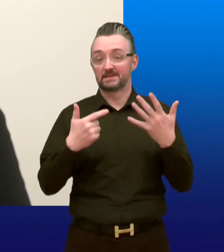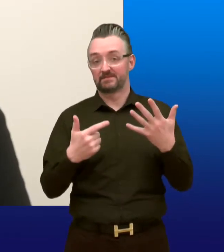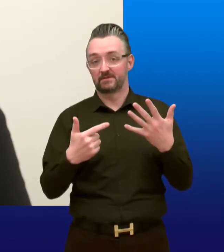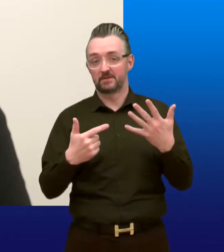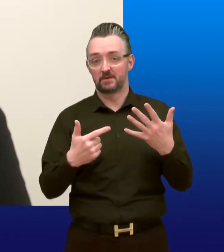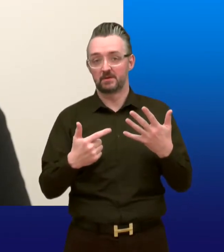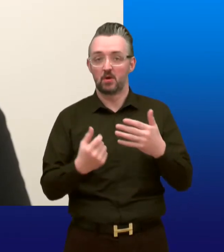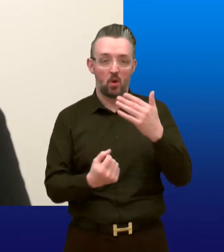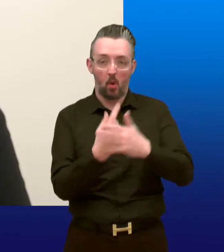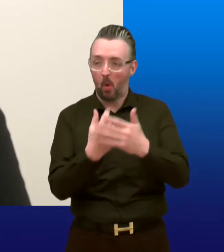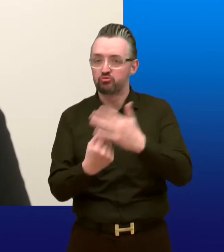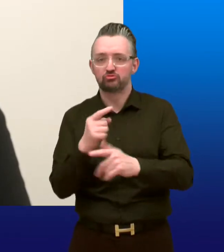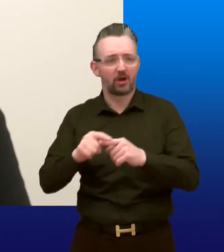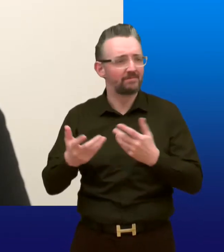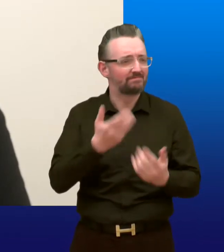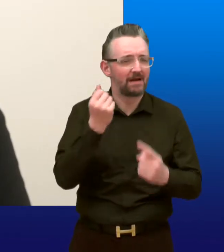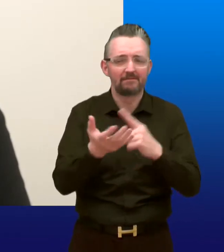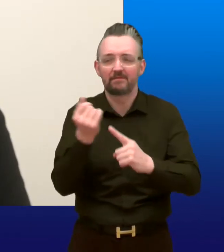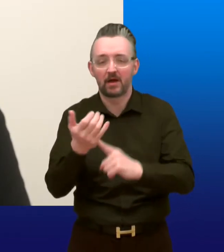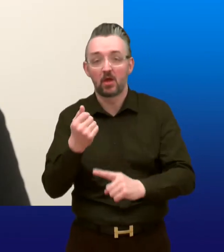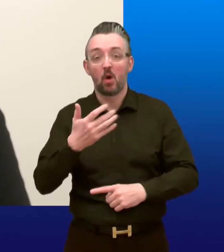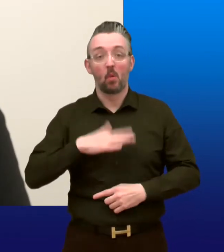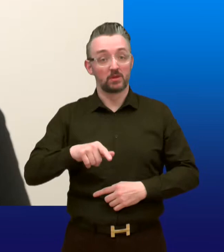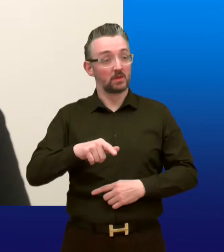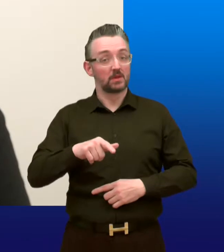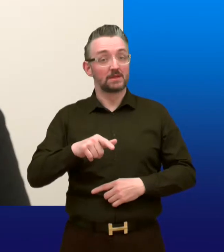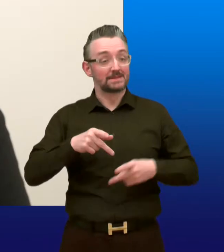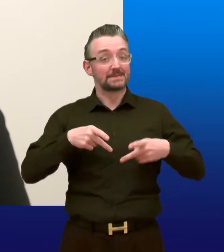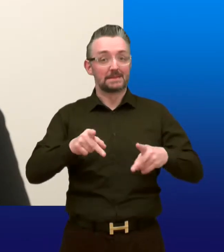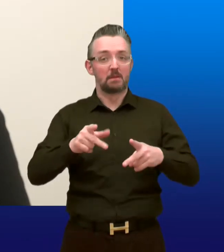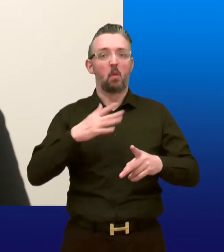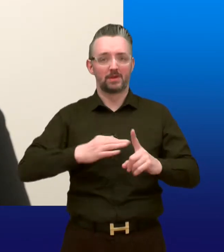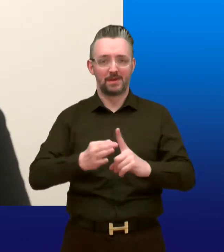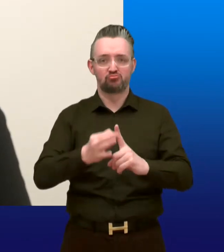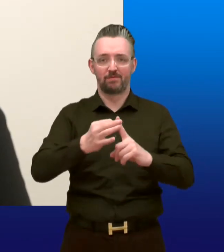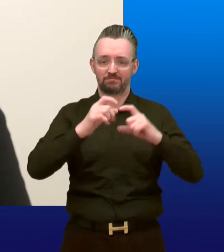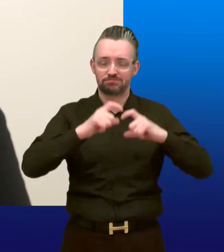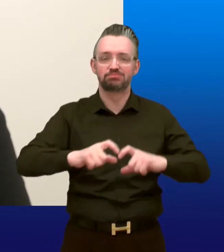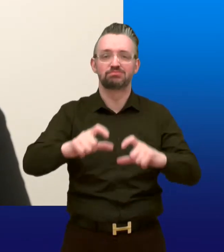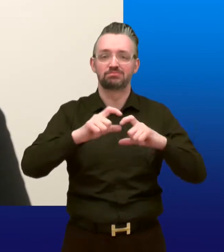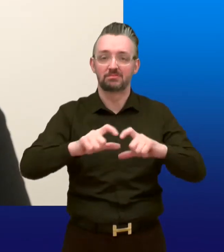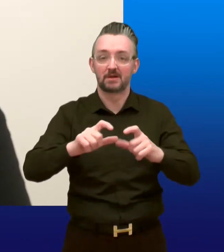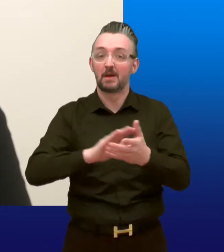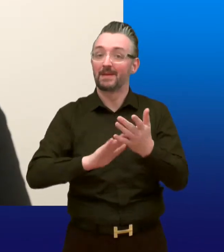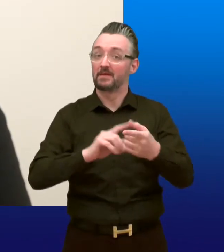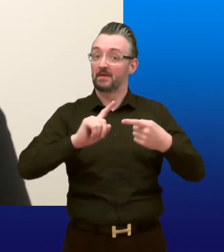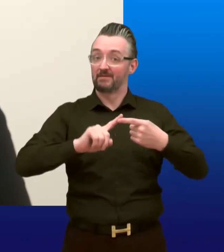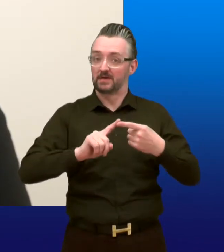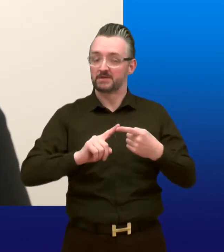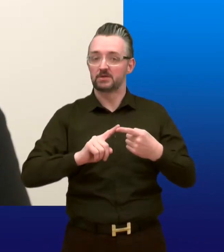7. Opportunities are to be sought to continuously improve the Scottish Social Security system in ways which,